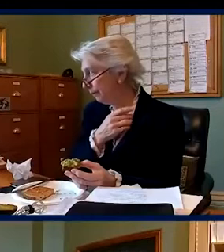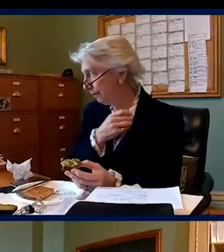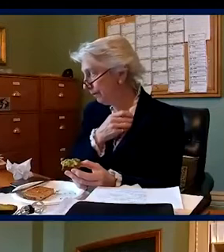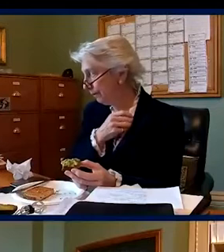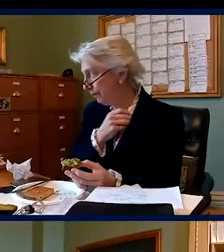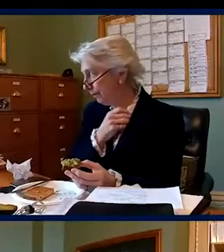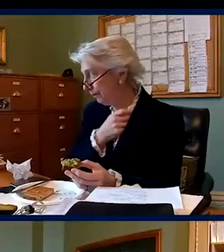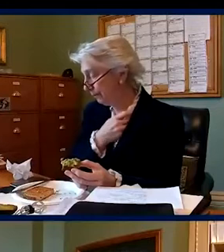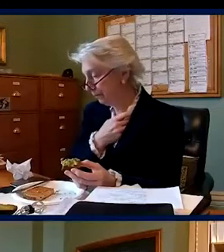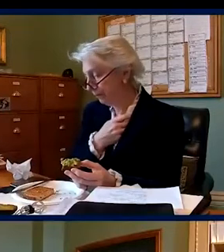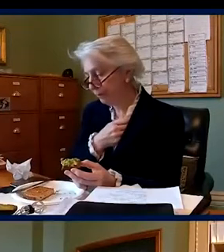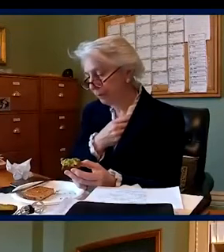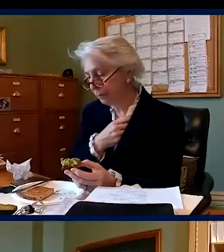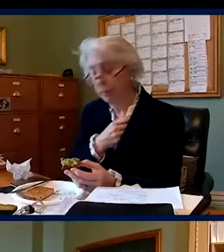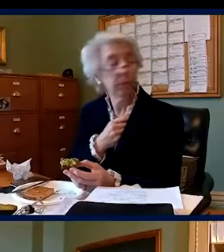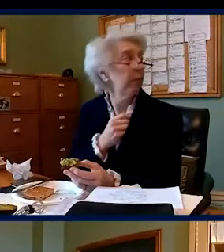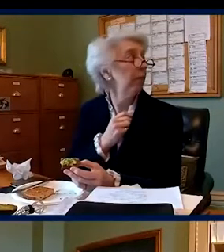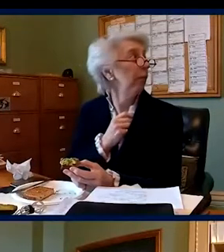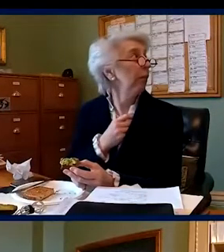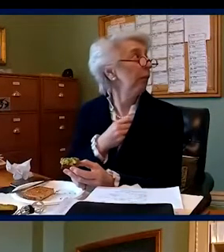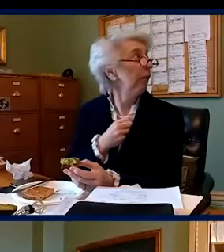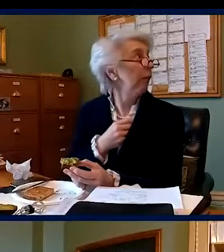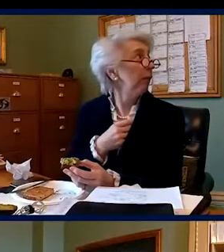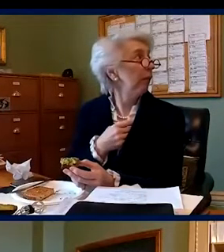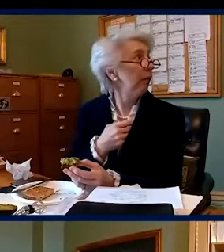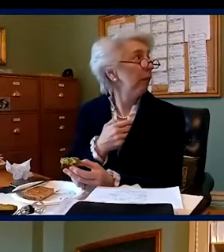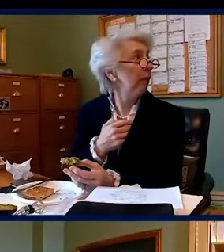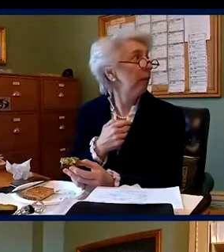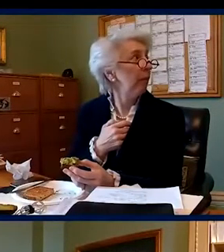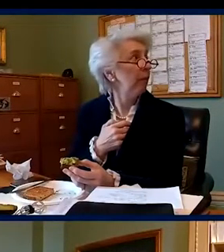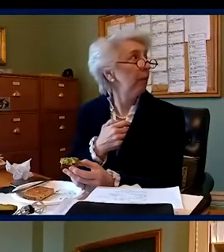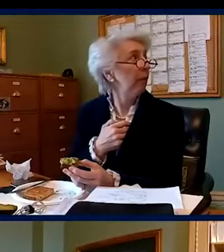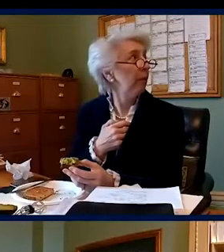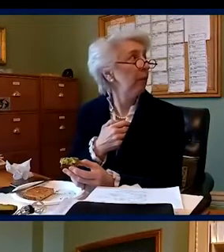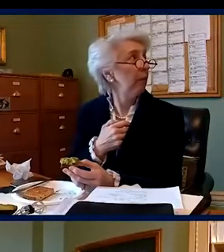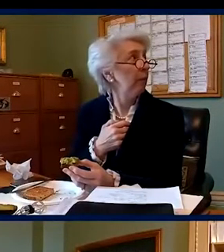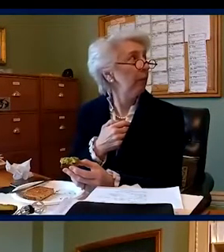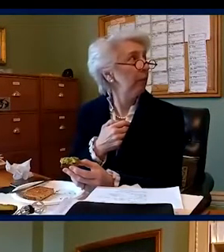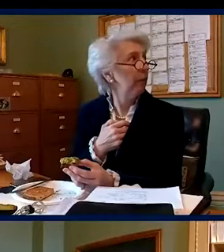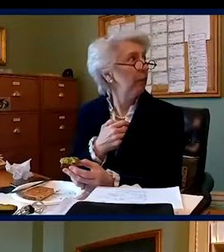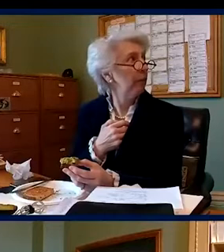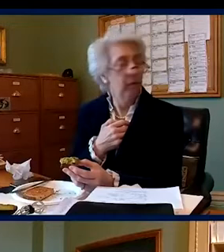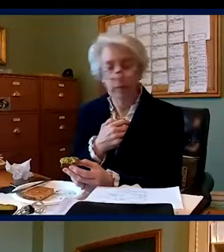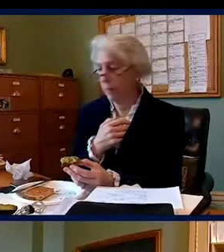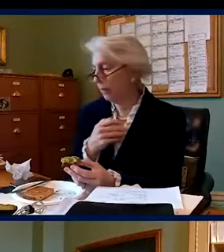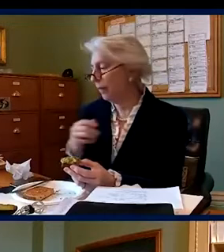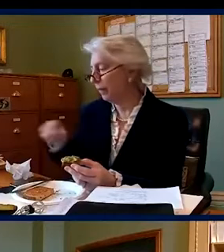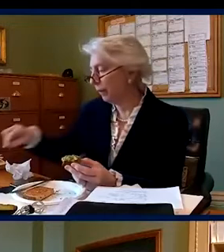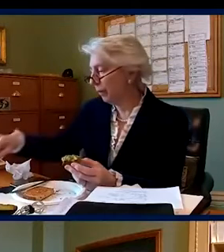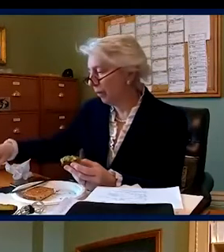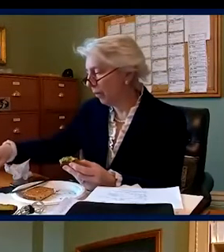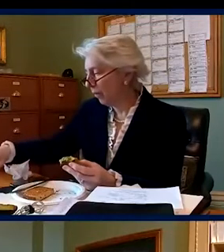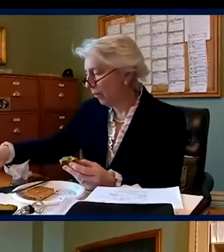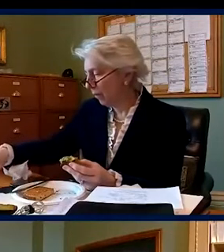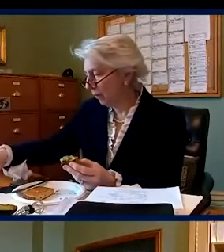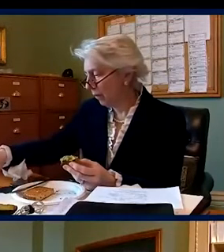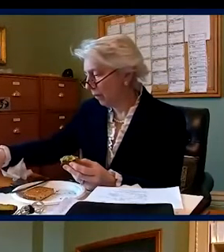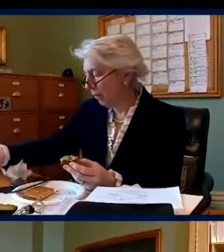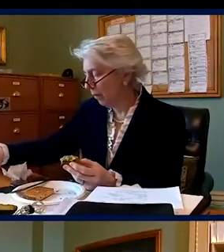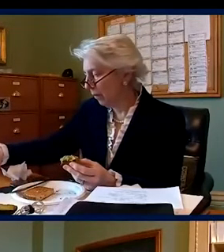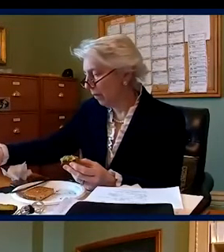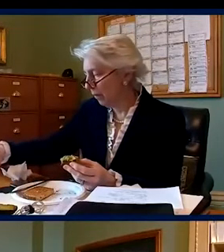Susanna Davis, who talked to us about what her language access program is doing